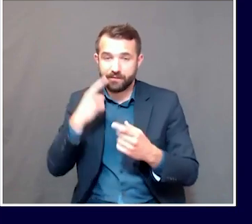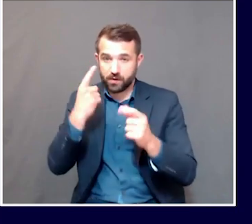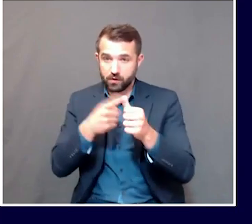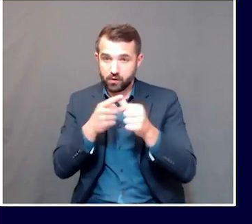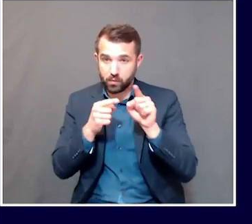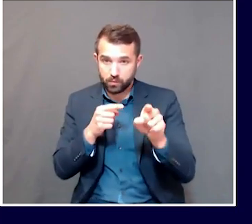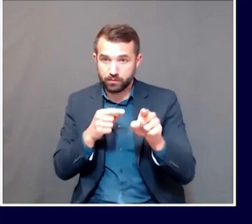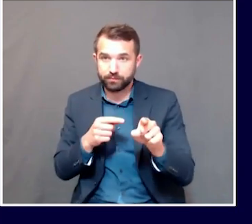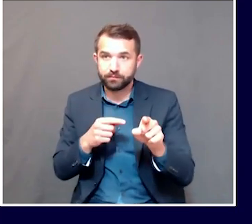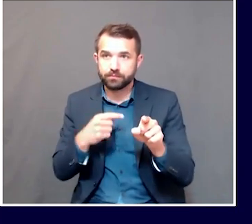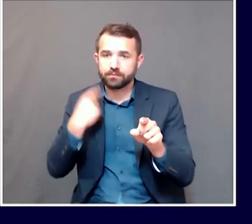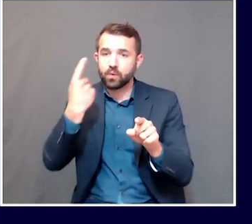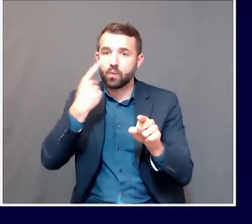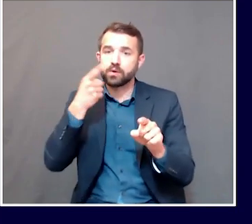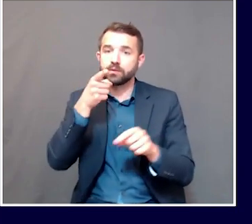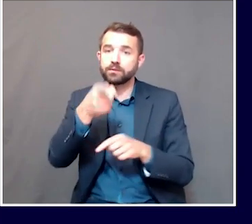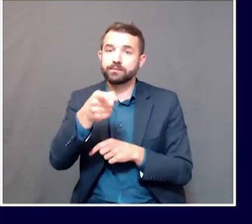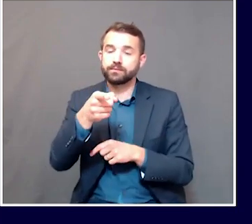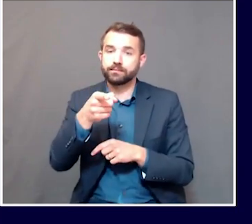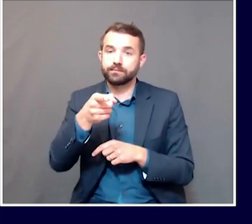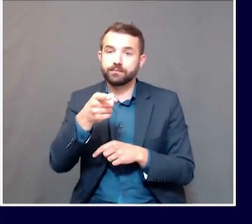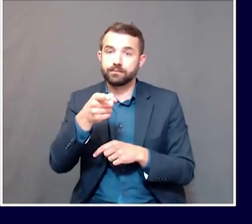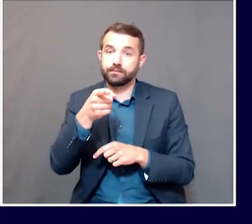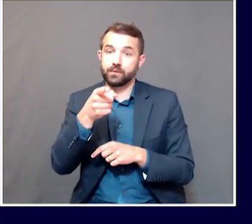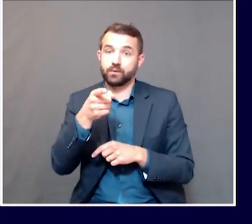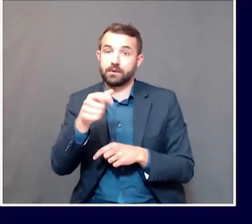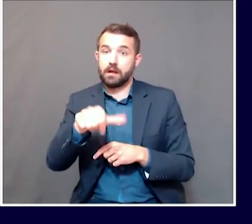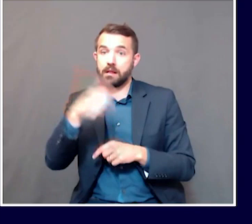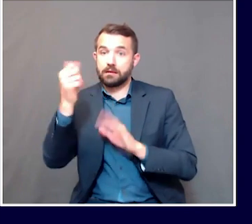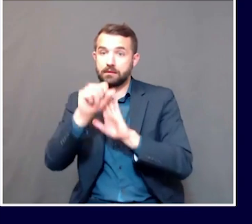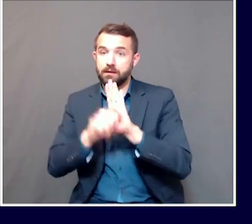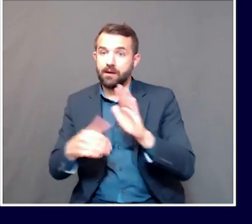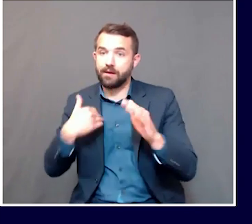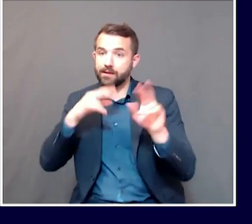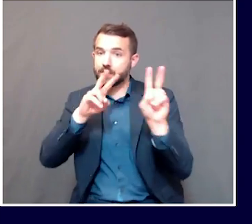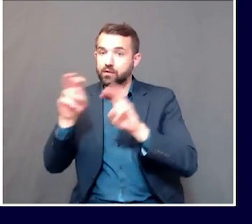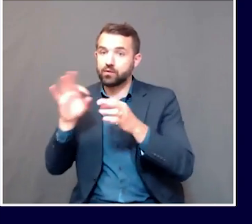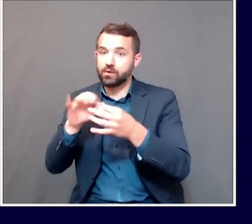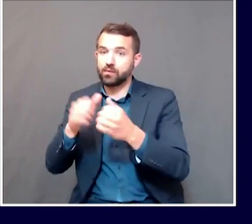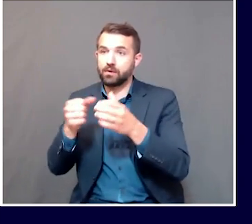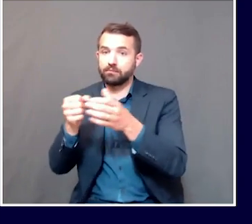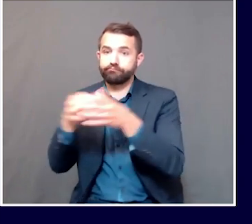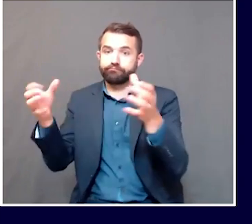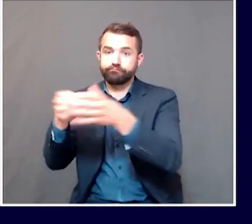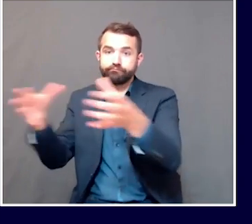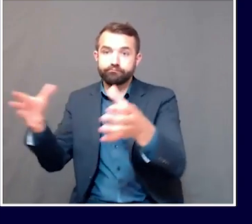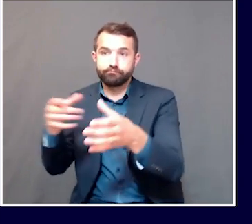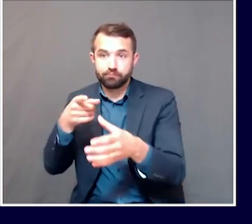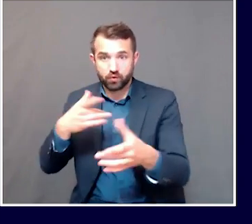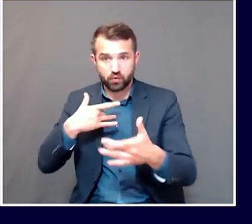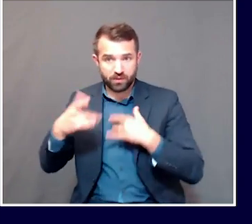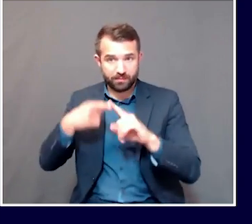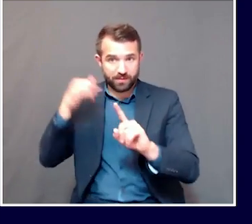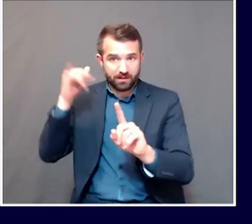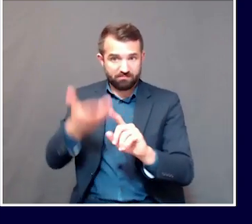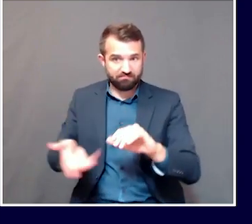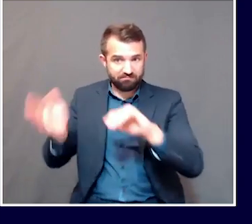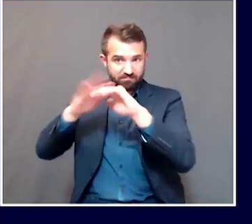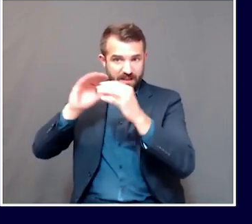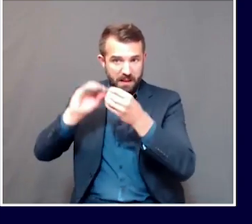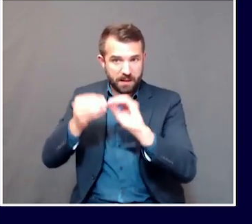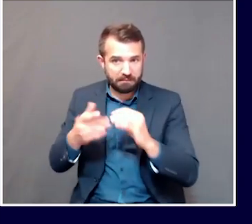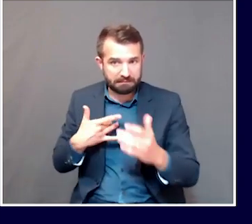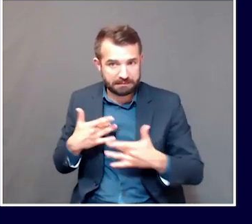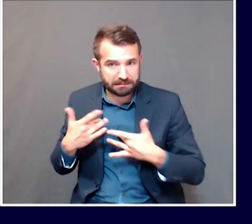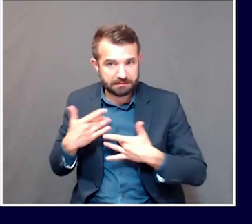Maine may be soon seeing the spike in cases that's being seen in several other states that are in the process of reopening? Or